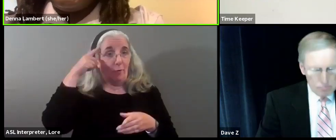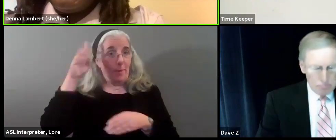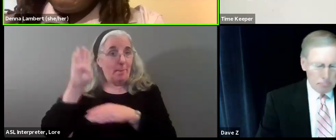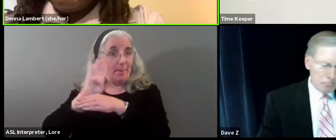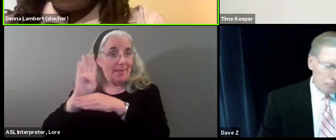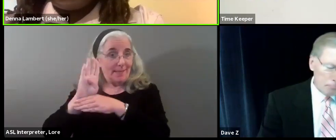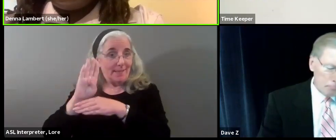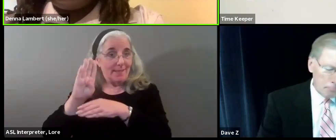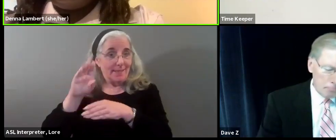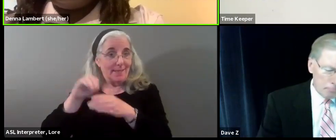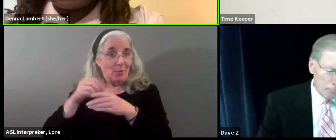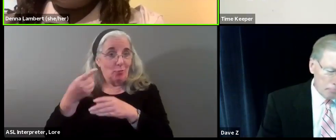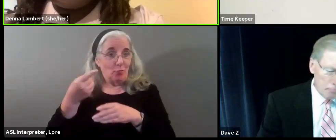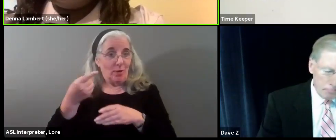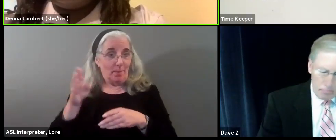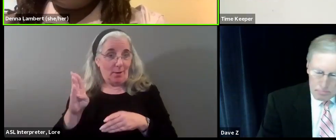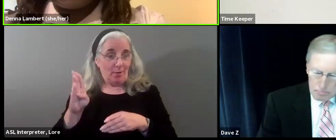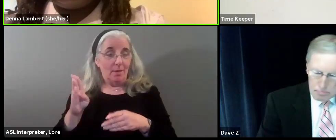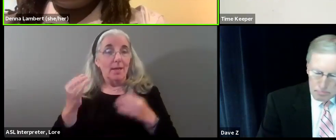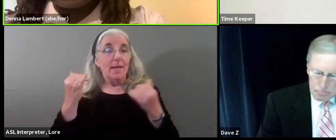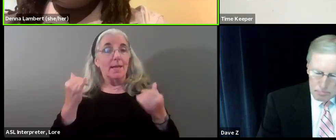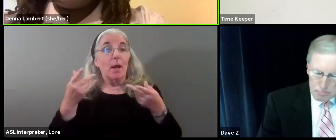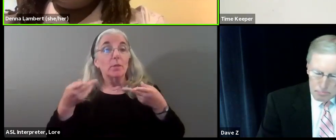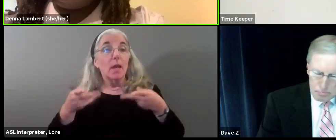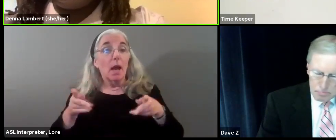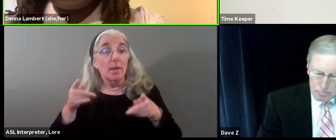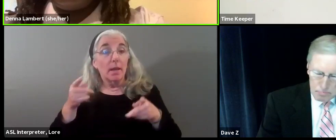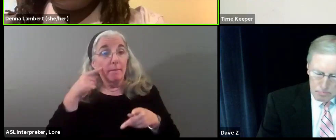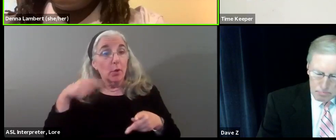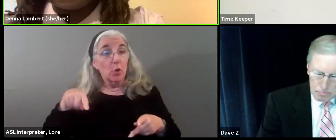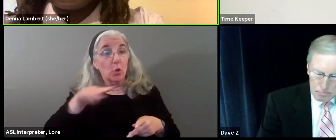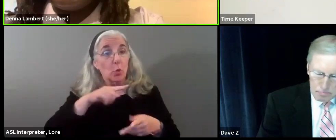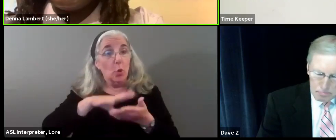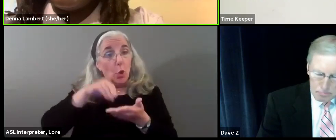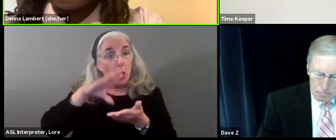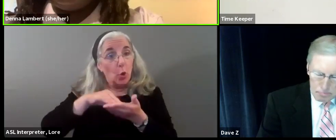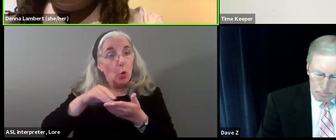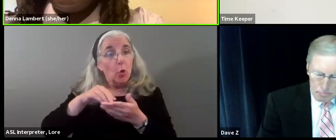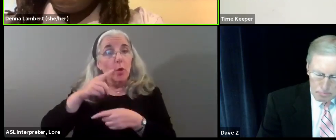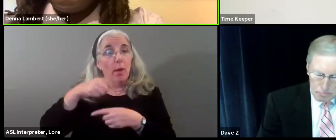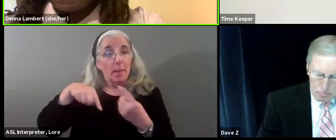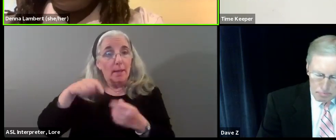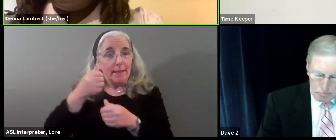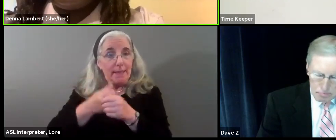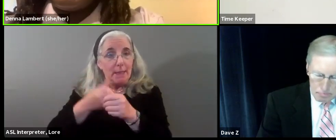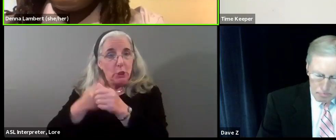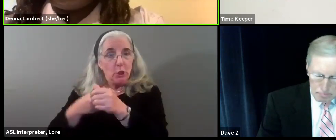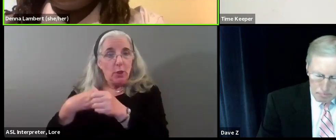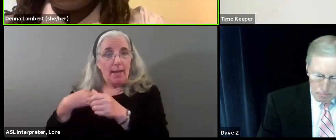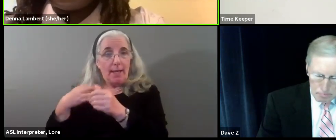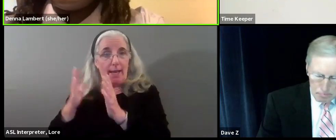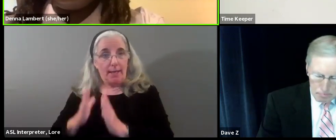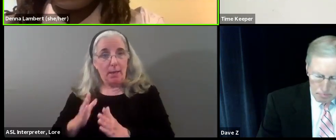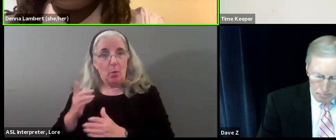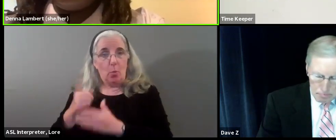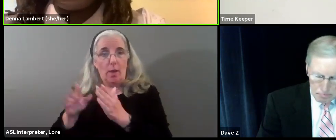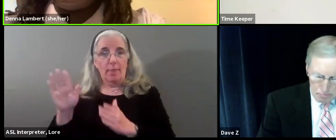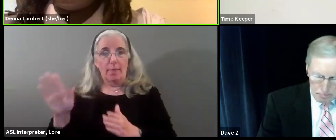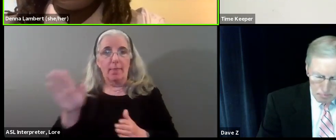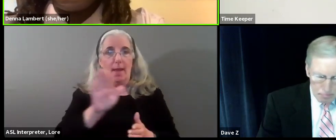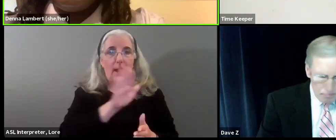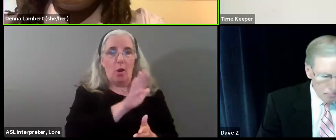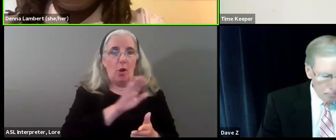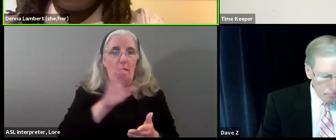Greenbelt. This is an opportunity for you to learn about the candidates, what they believe in, their